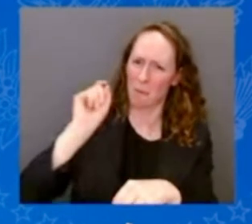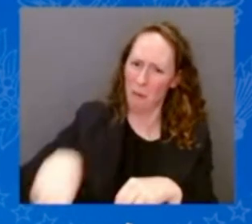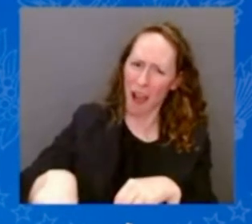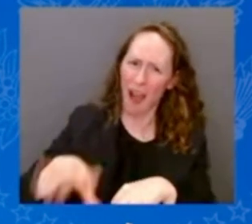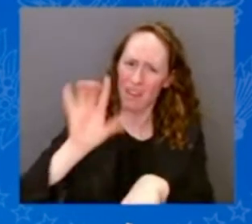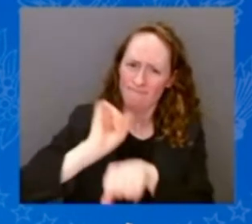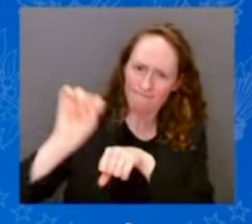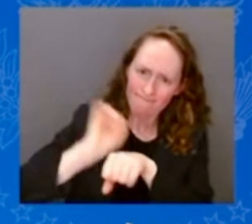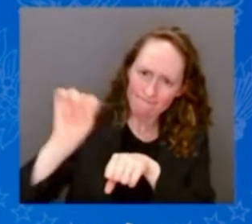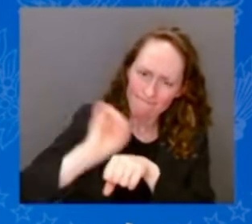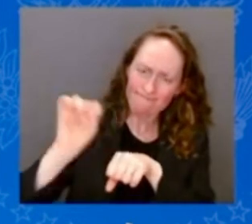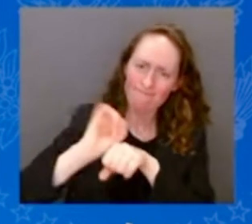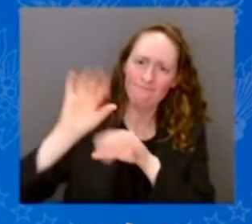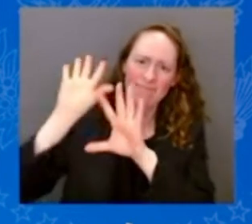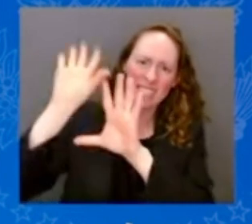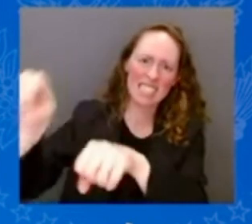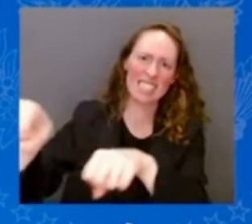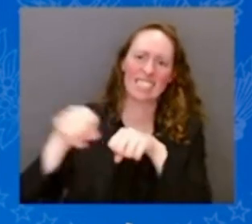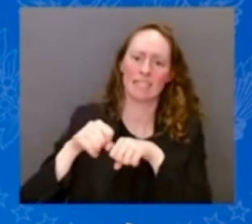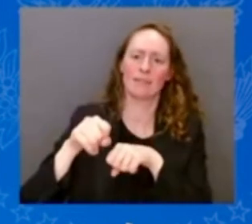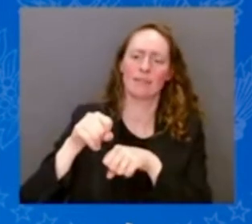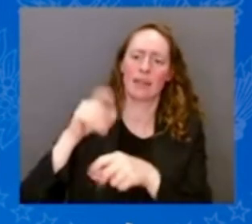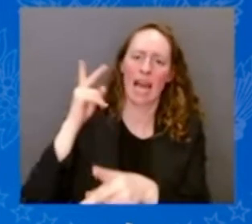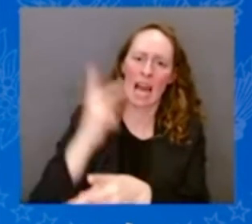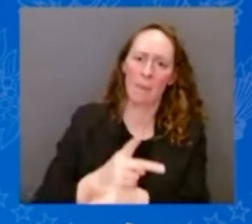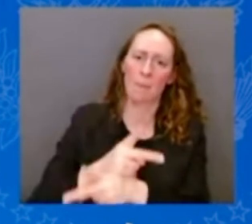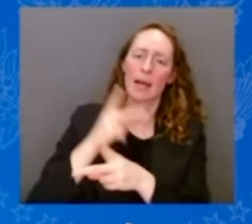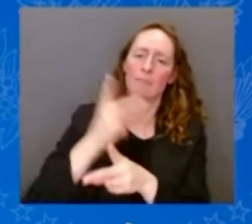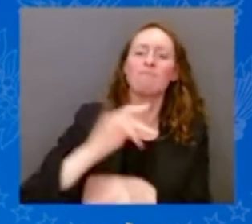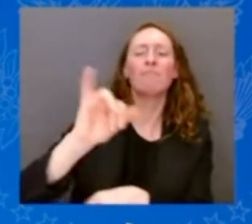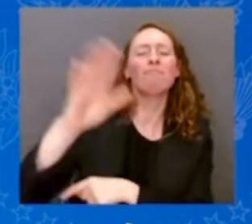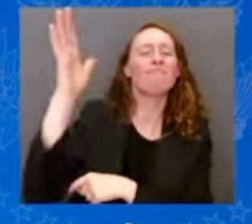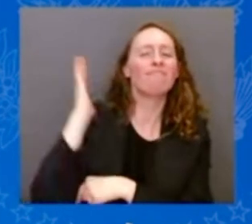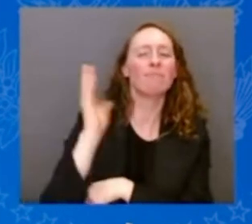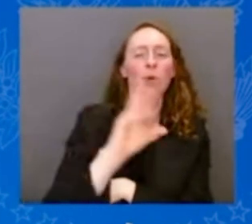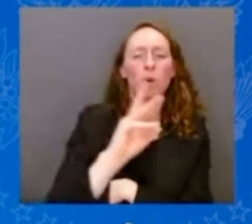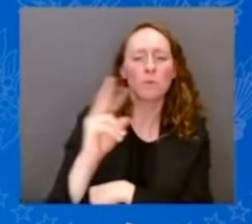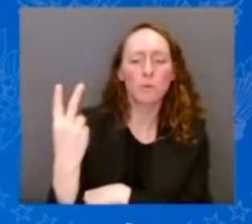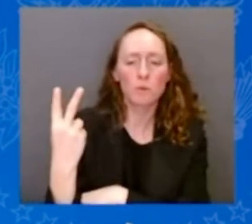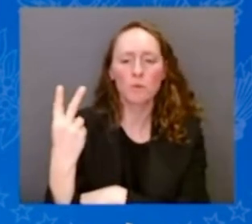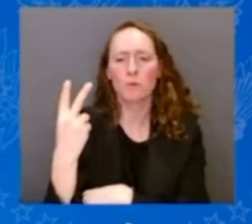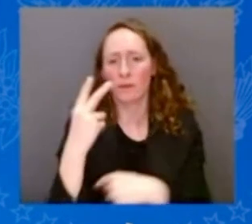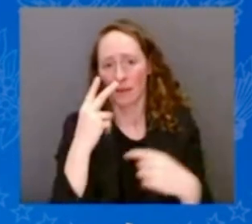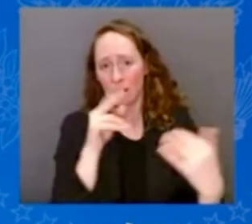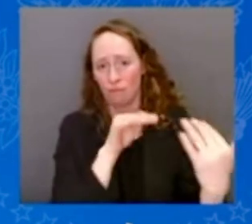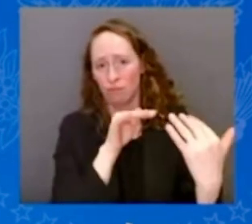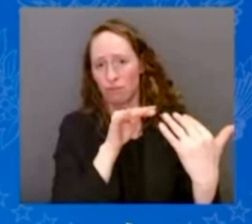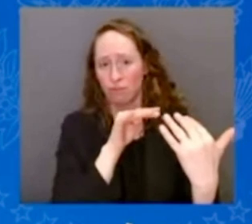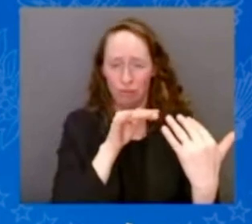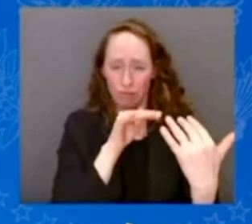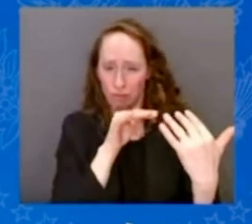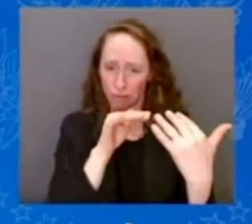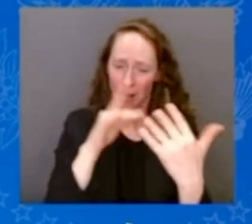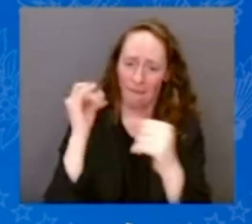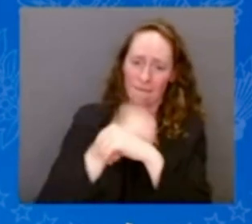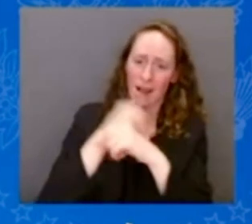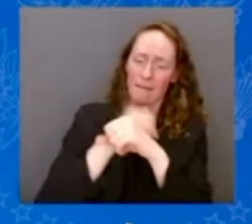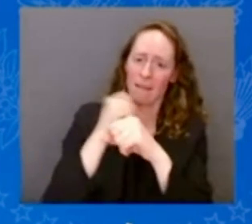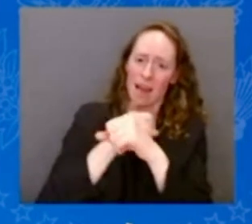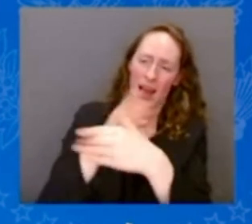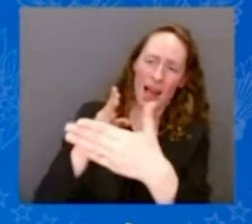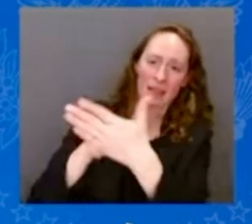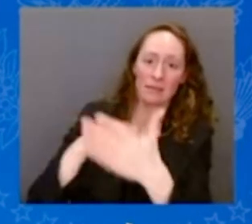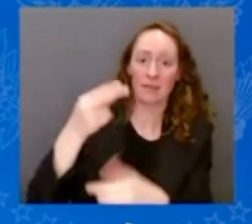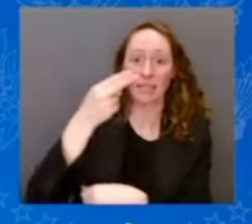saw this during World War II when Greece and the Greek and the United States both fought the forces of fascism. We saw it in the Cold